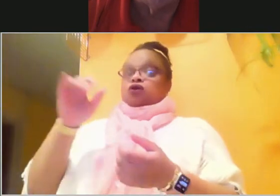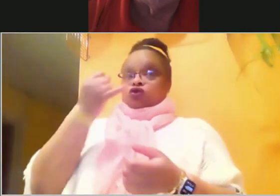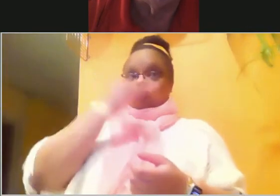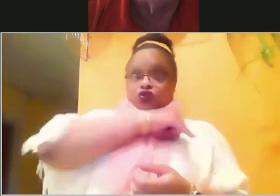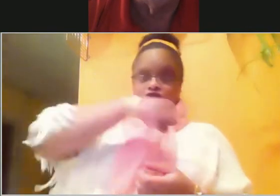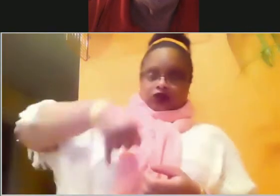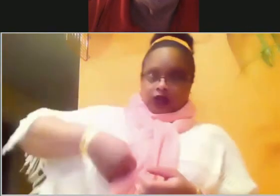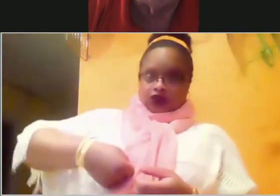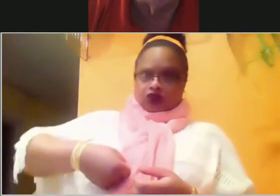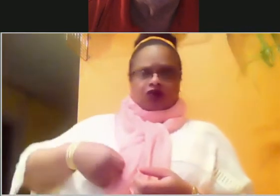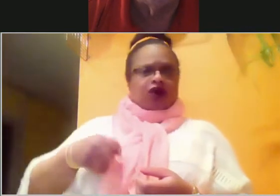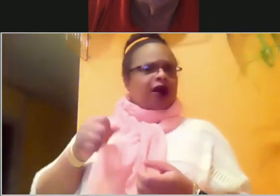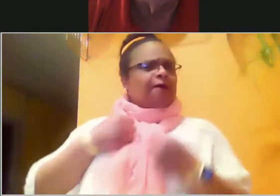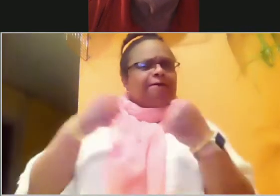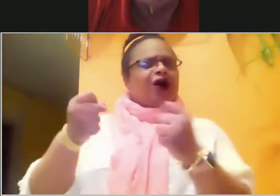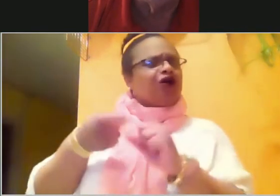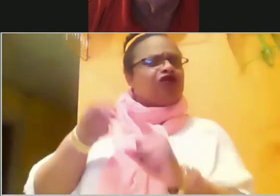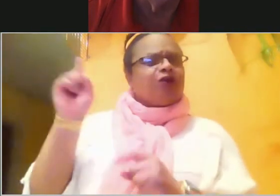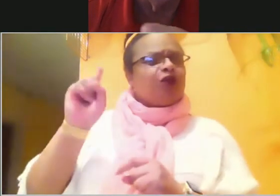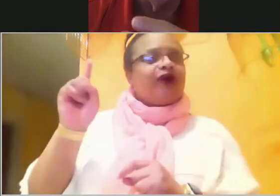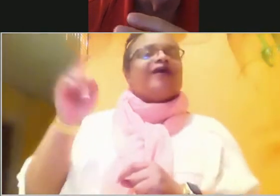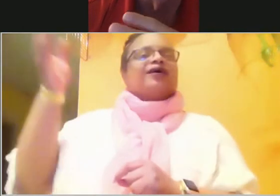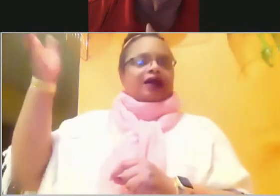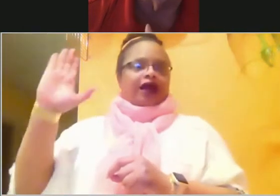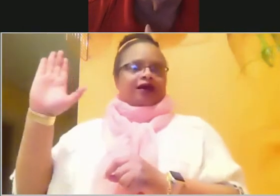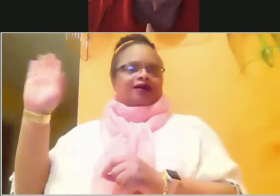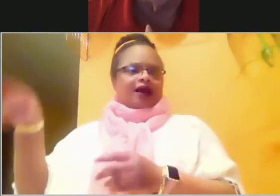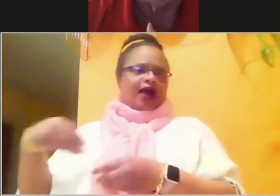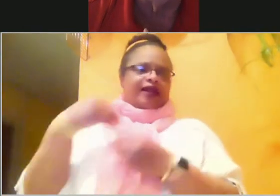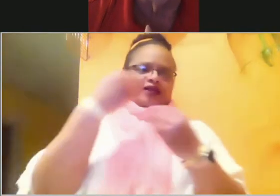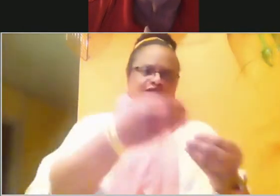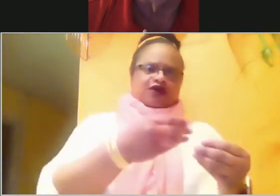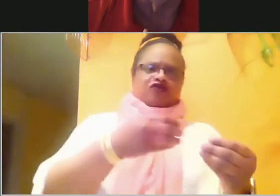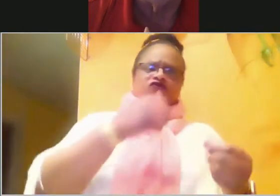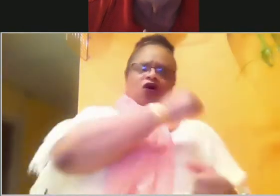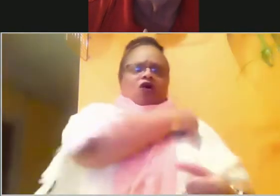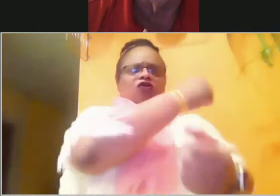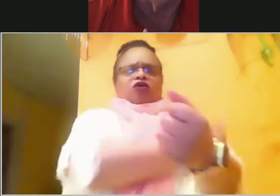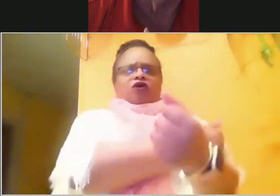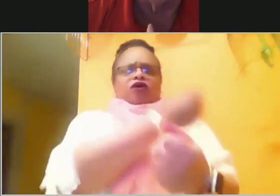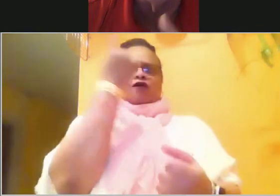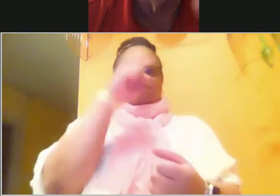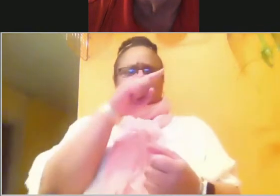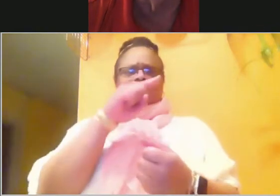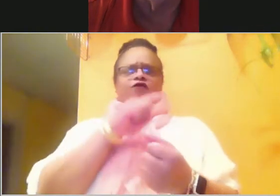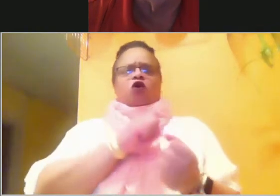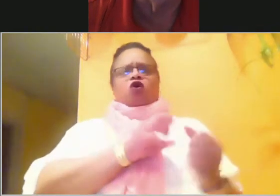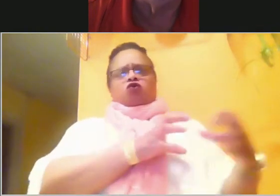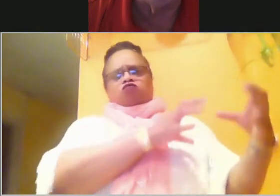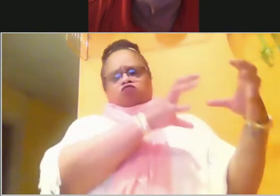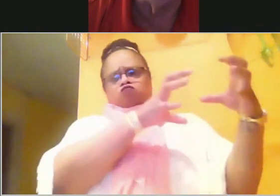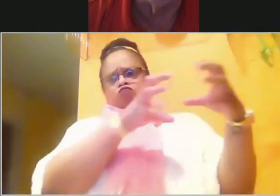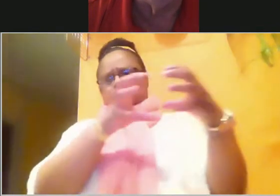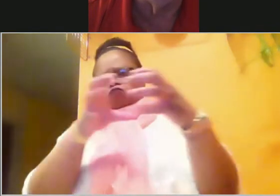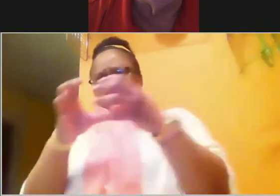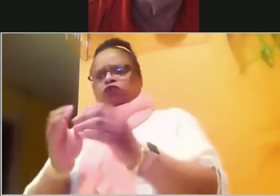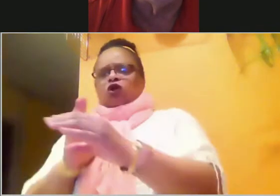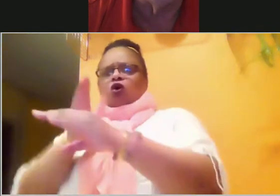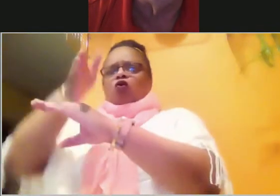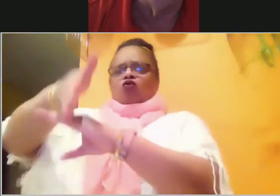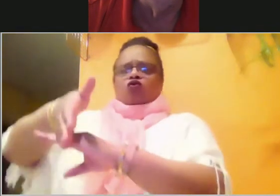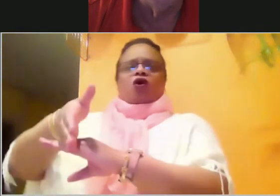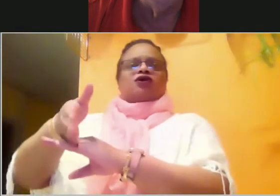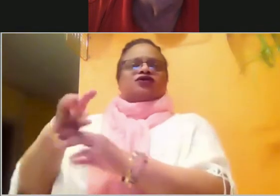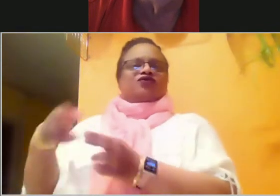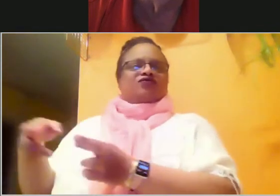his faith and his obedience to take his children, God's children, Israelites, into the promised land that he had promised